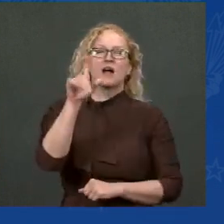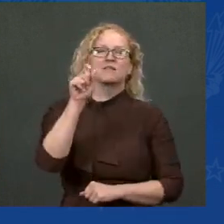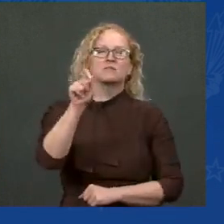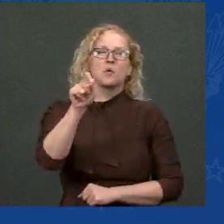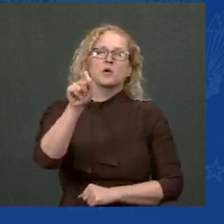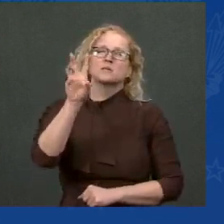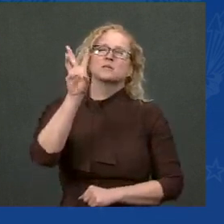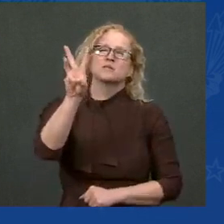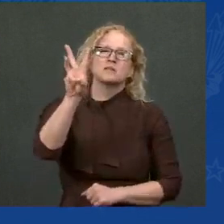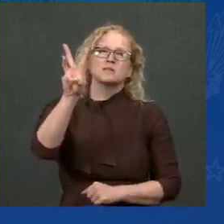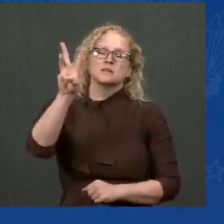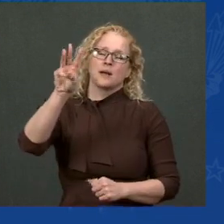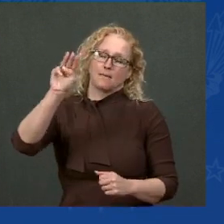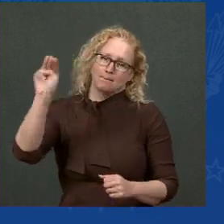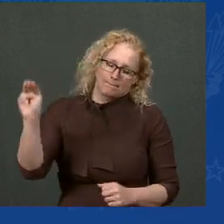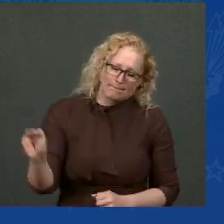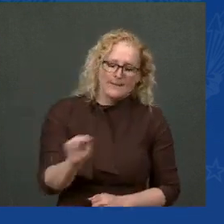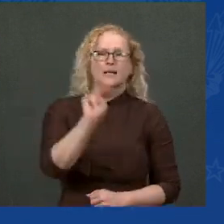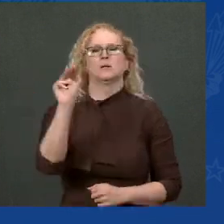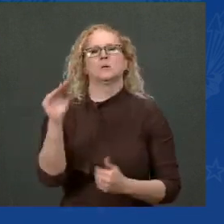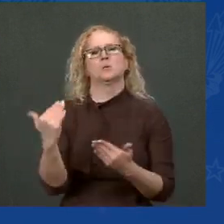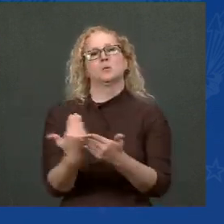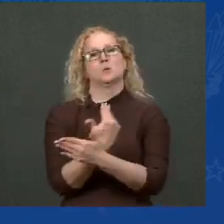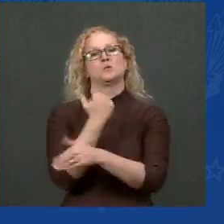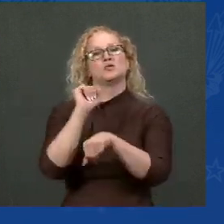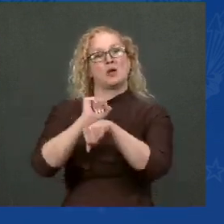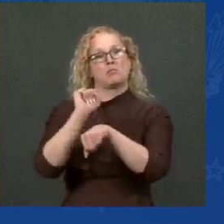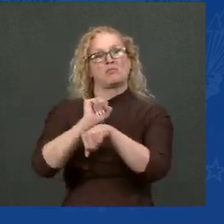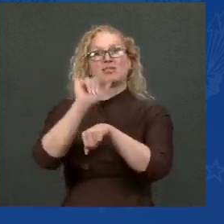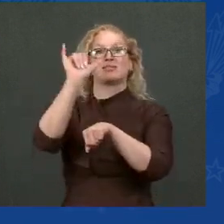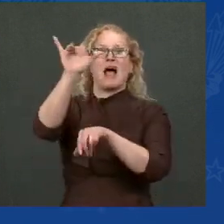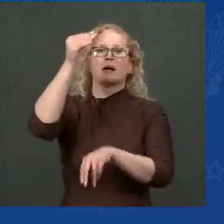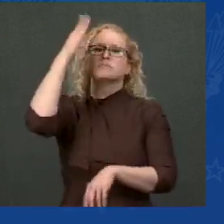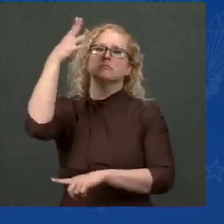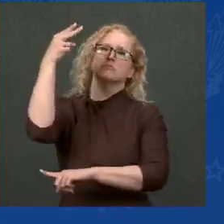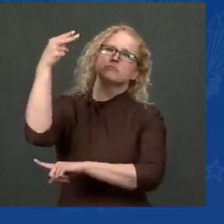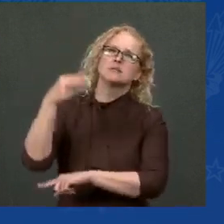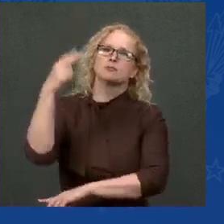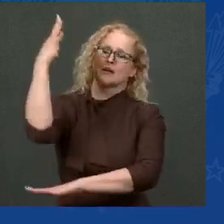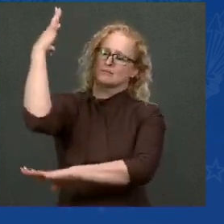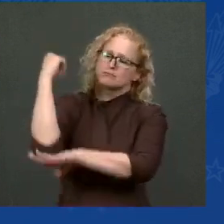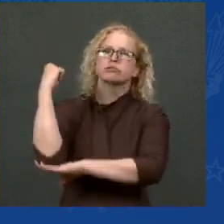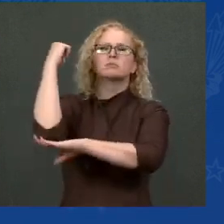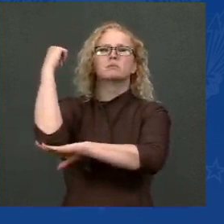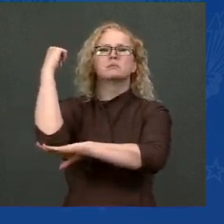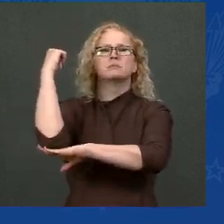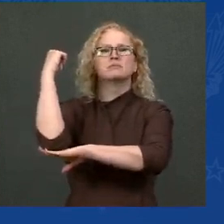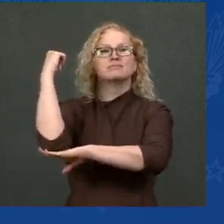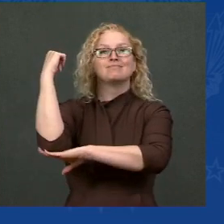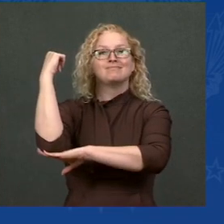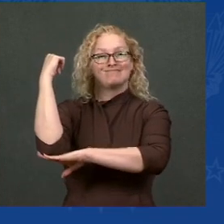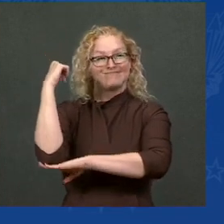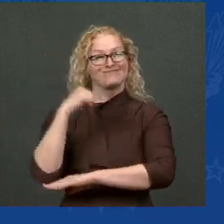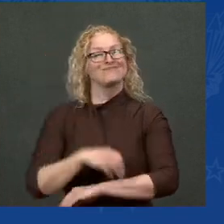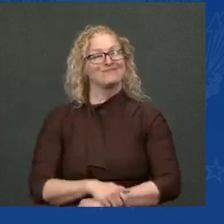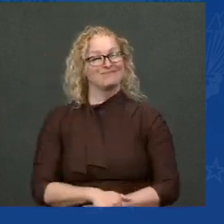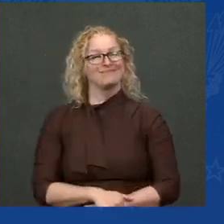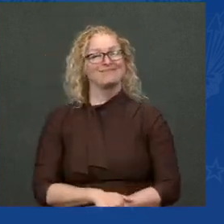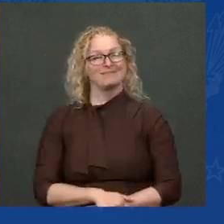a record for any new President. That's a monthly average of over 60,000 new jobs each month,